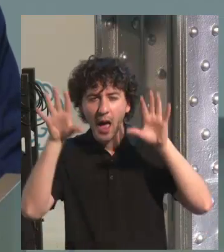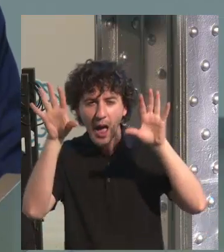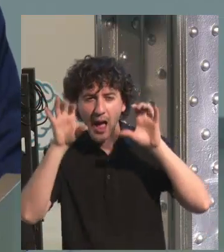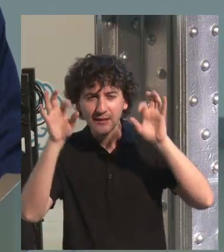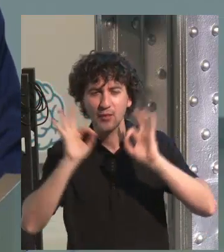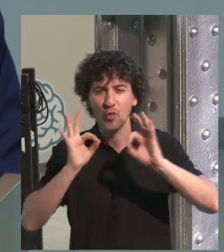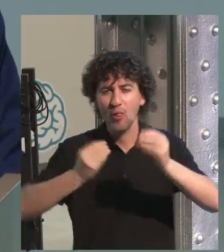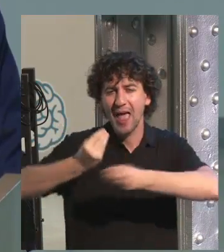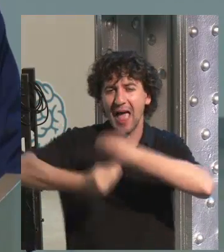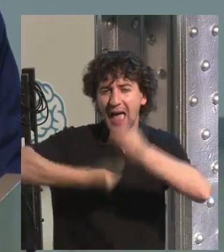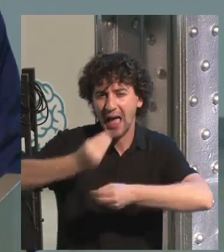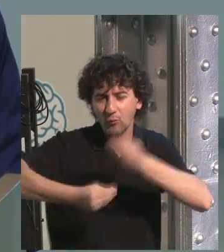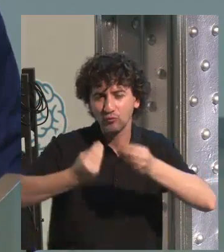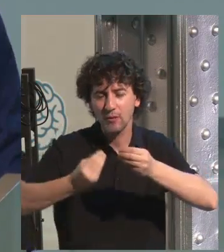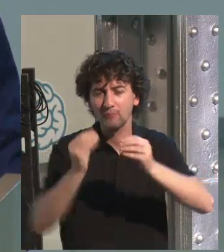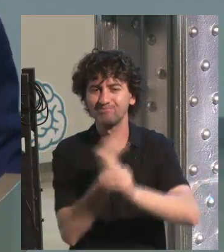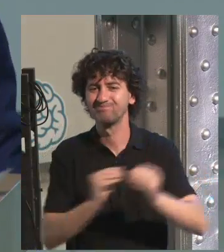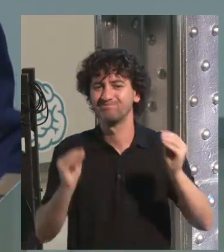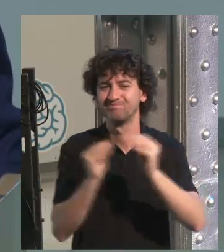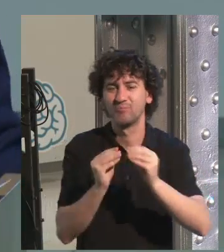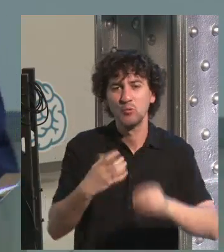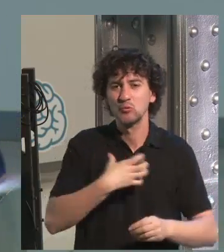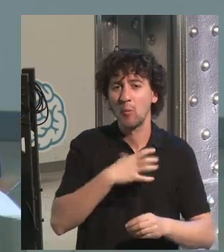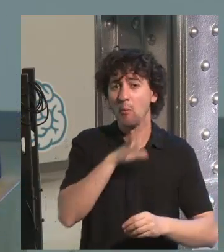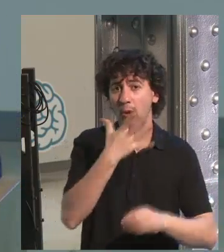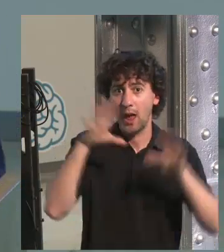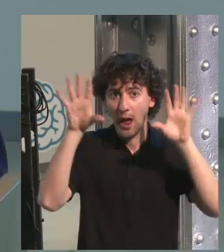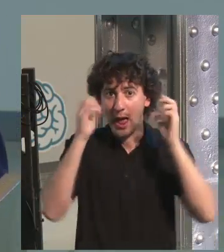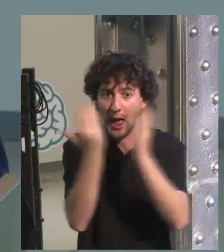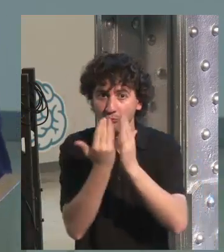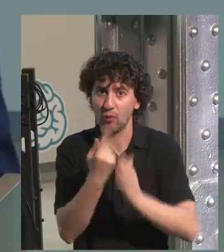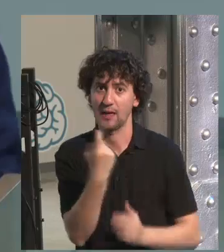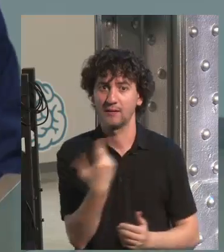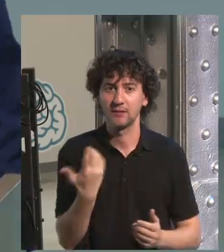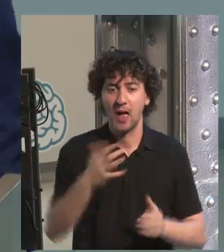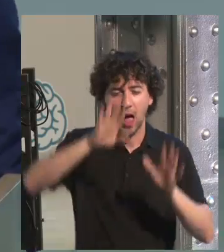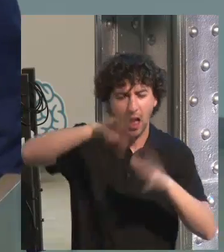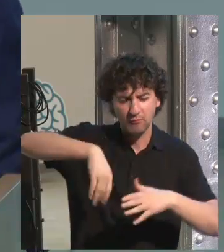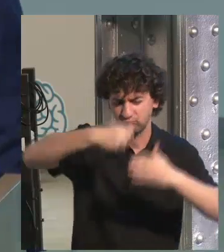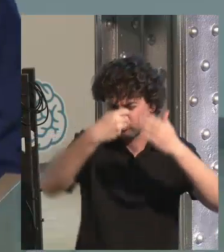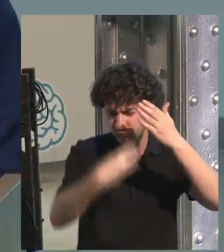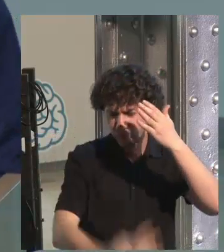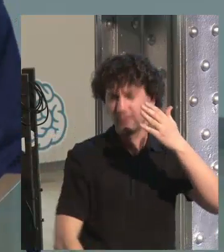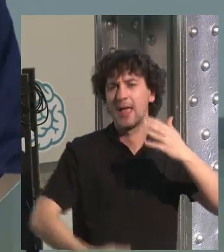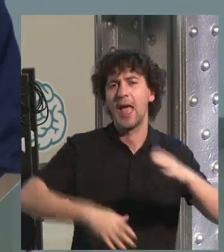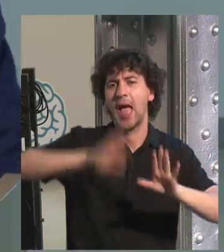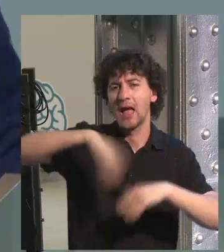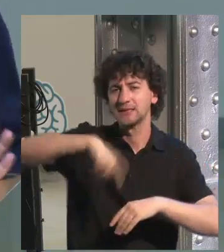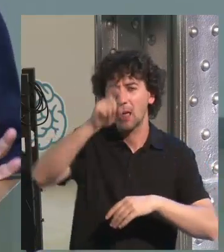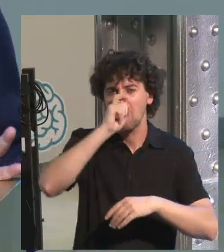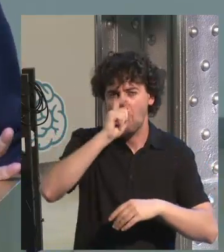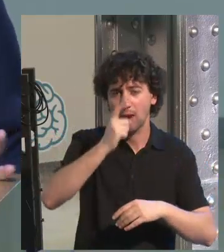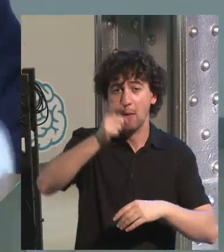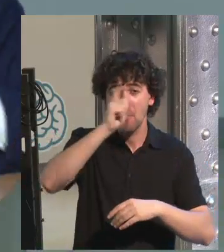is not compatible with executive attention that is required for studying and learning. And with all this, we could go